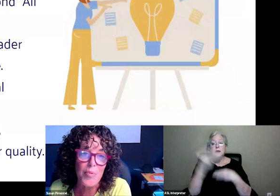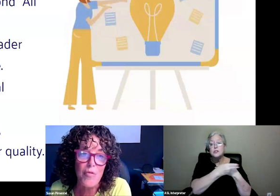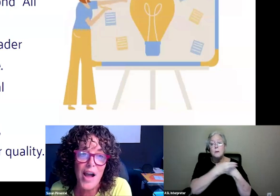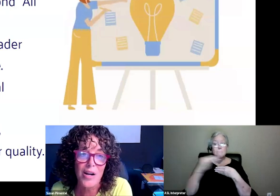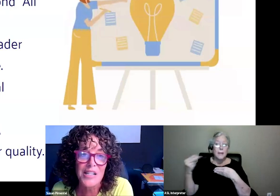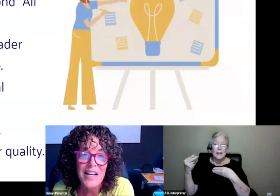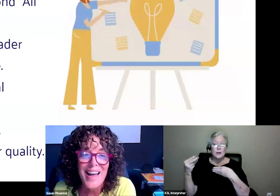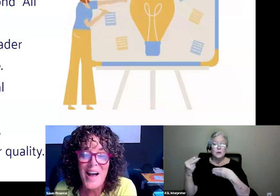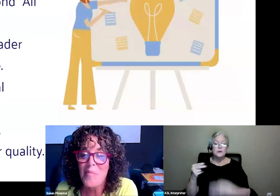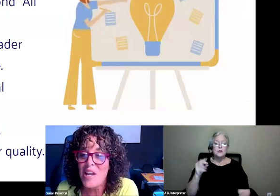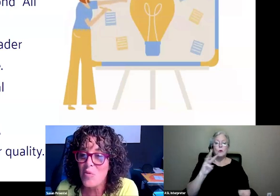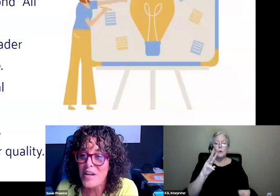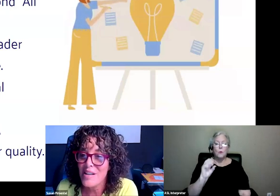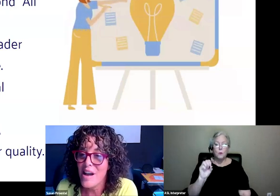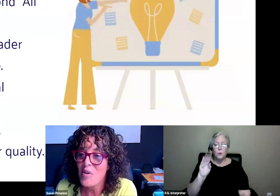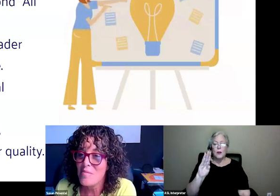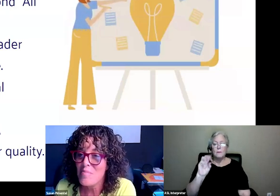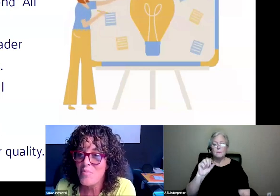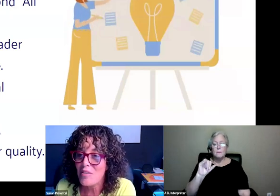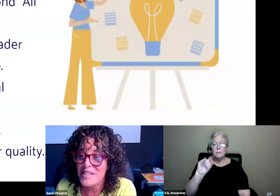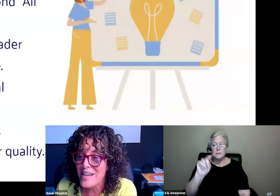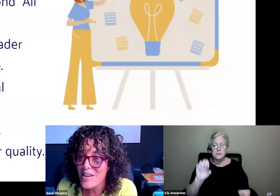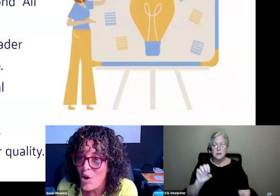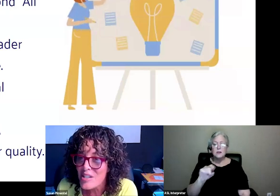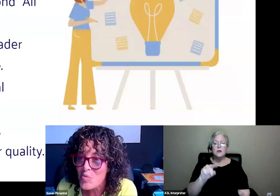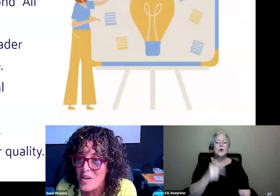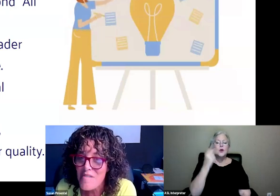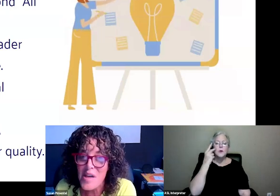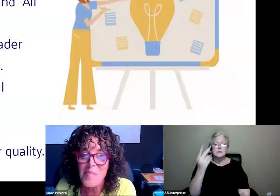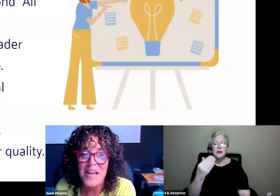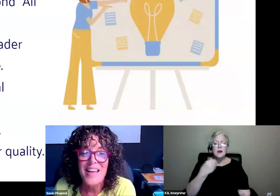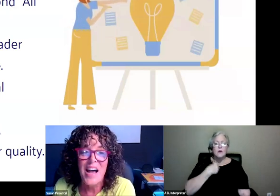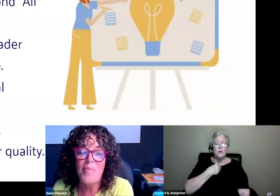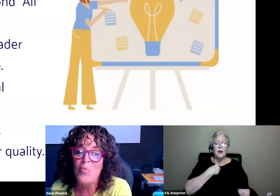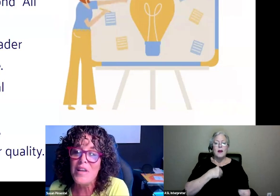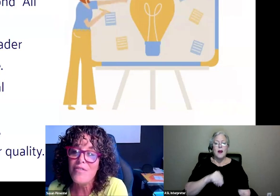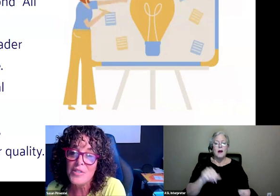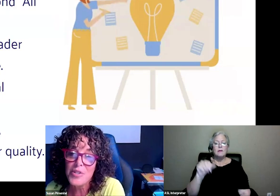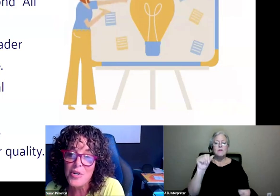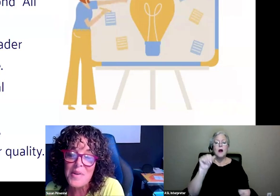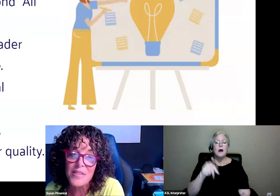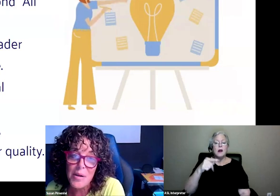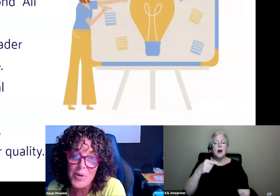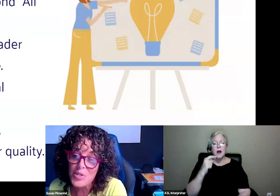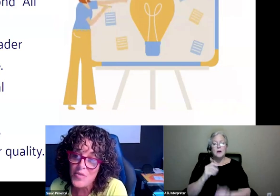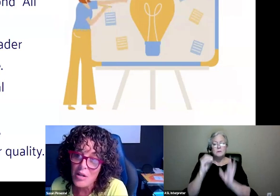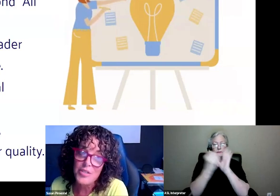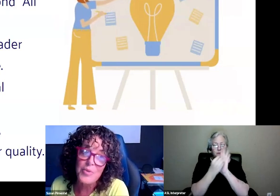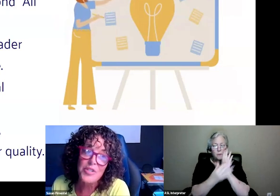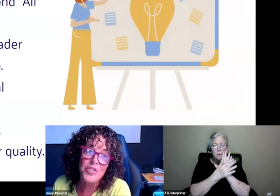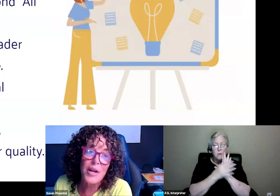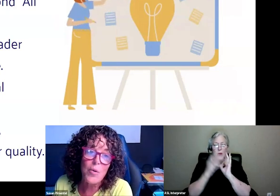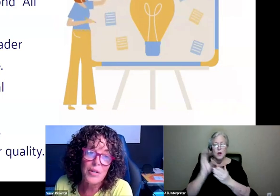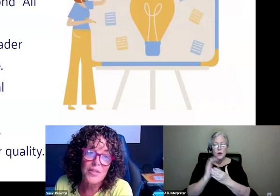that we have profiled a curricula. I want to proudly say that AHRQ is one of them, that we've considered to be exemplars of